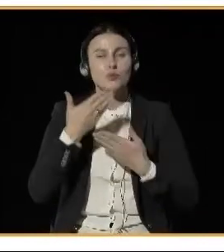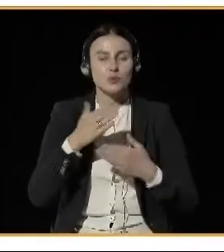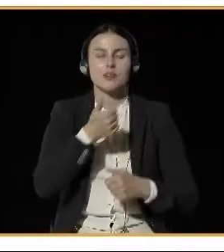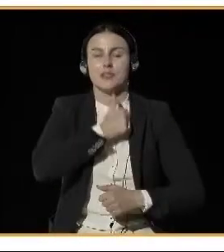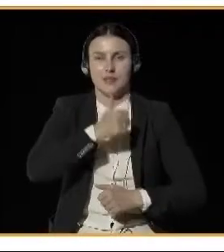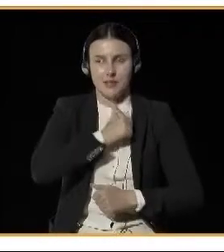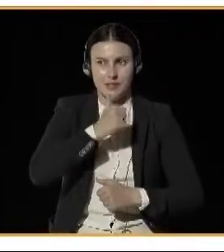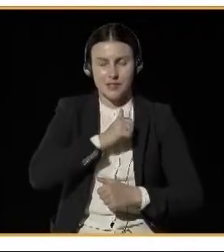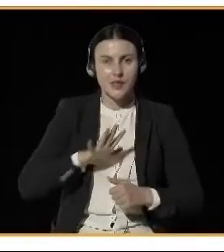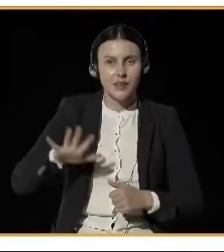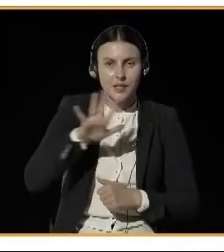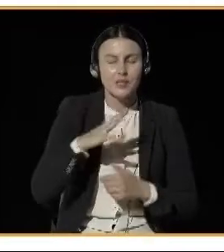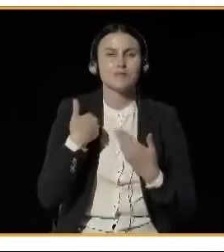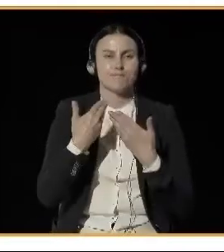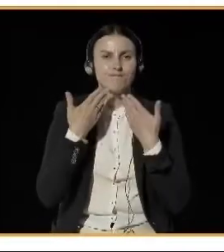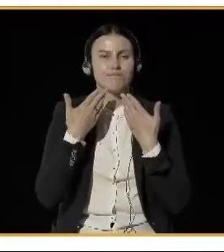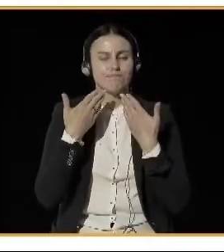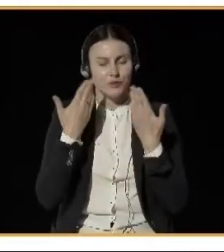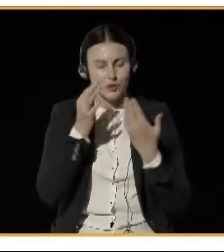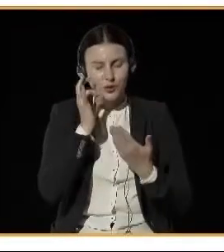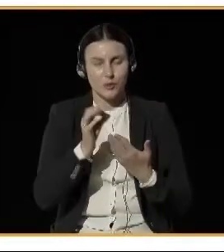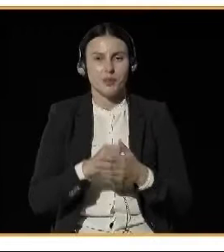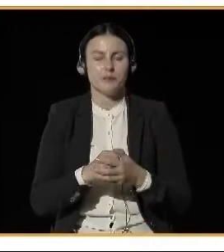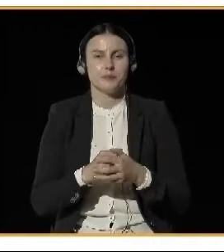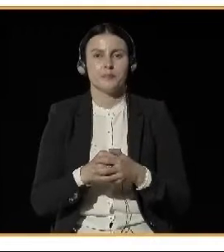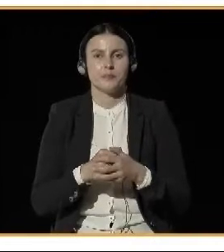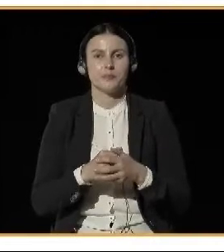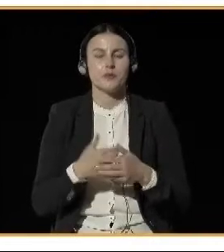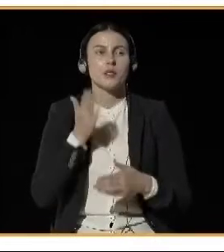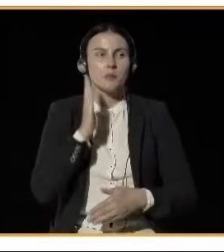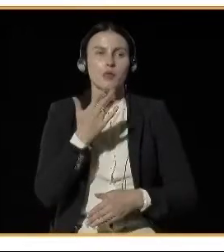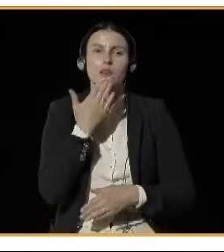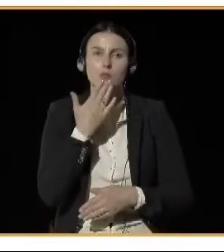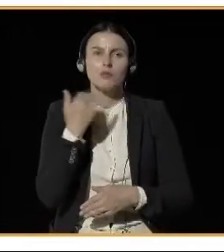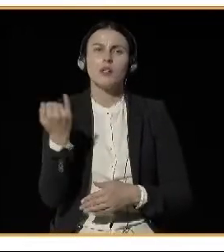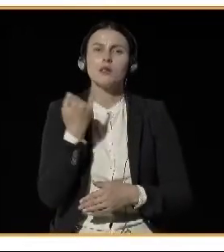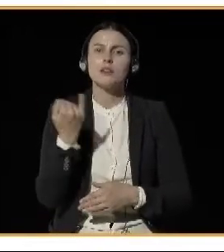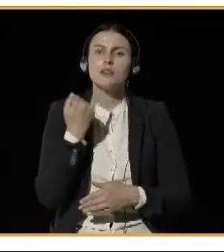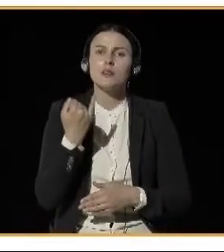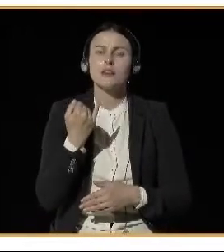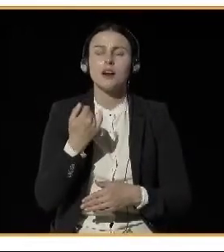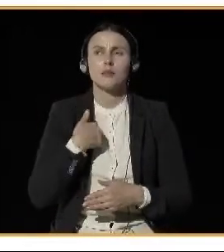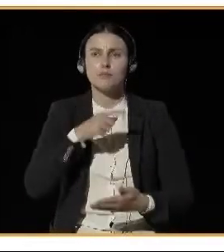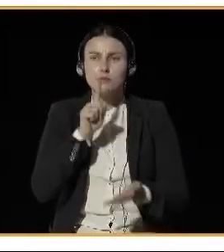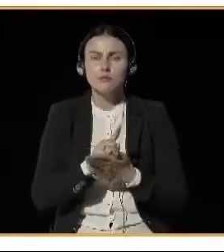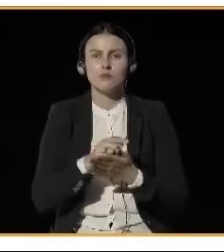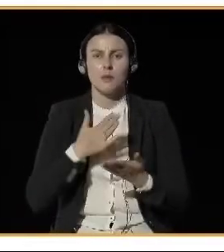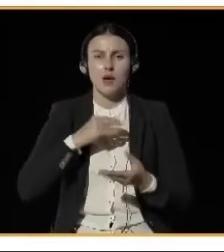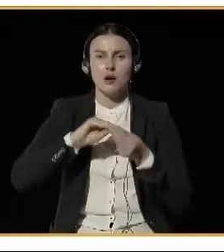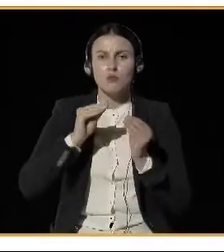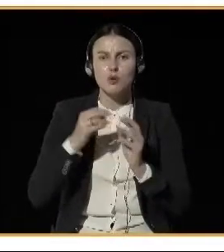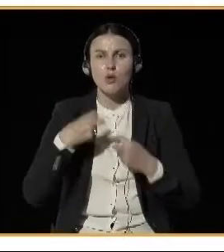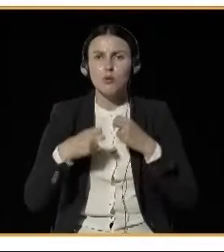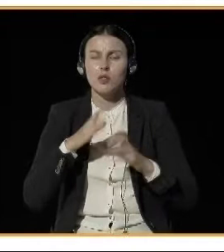all. I will be talking about how we tackle air quality problems in the city of Reykjavík, Iceland.